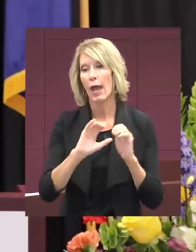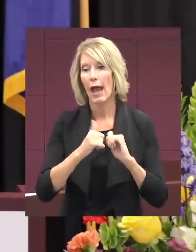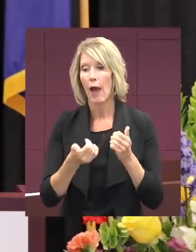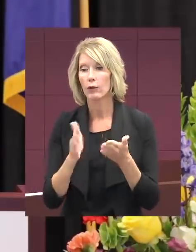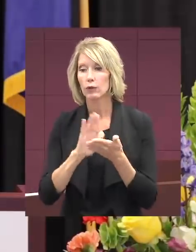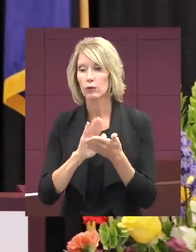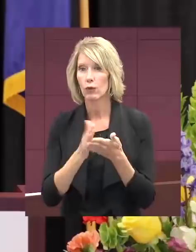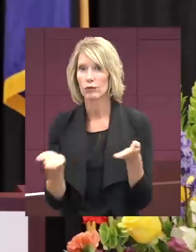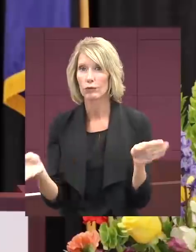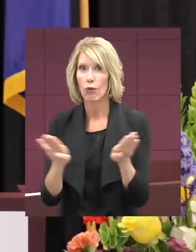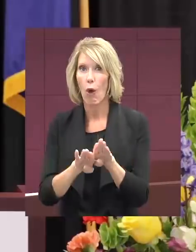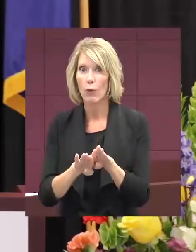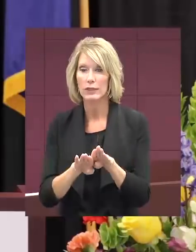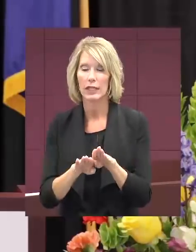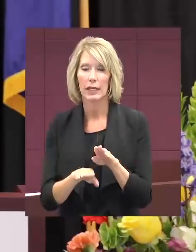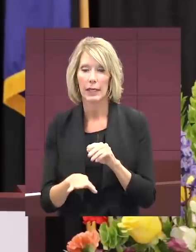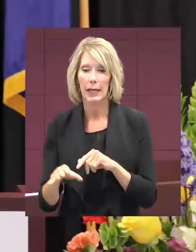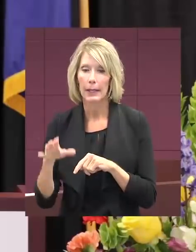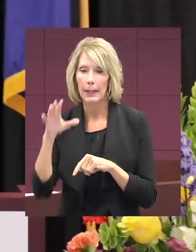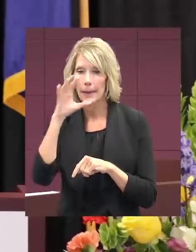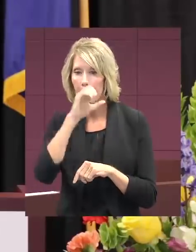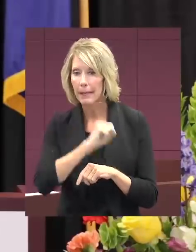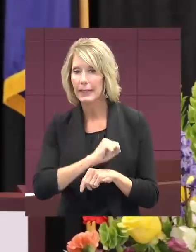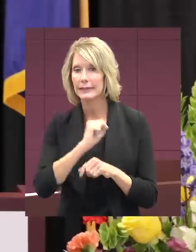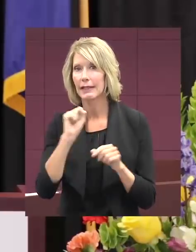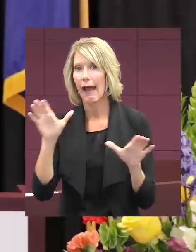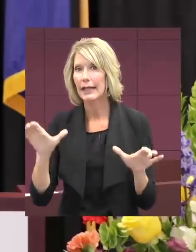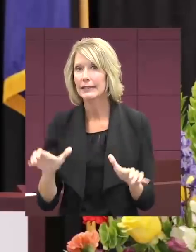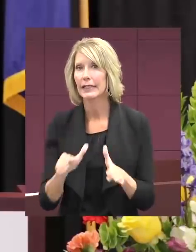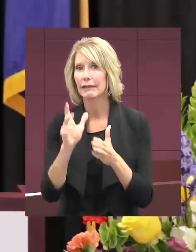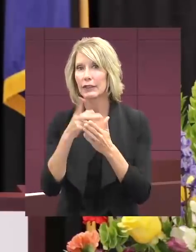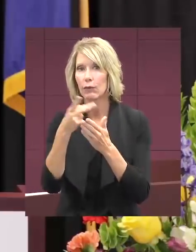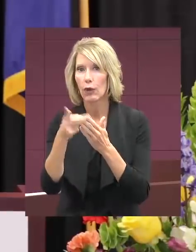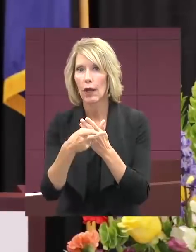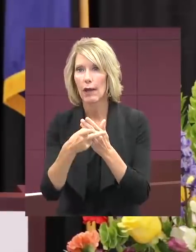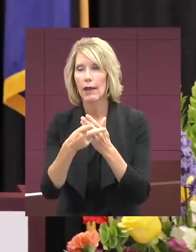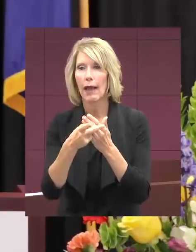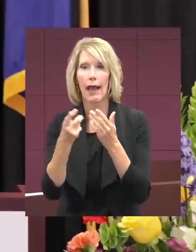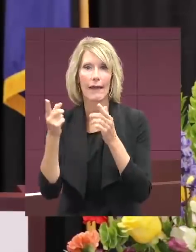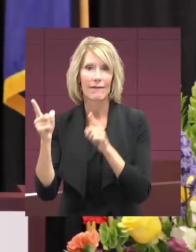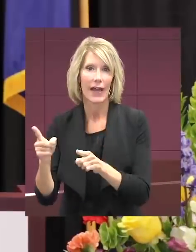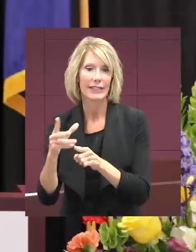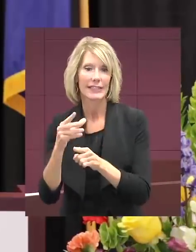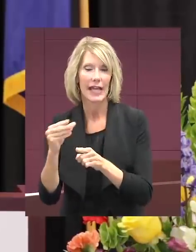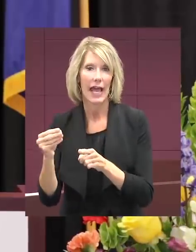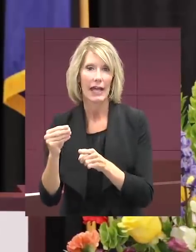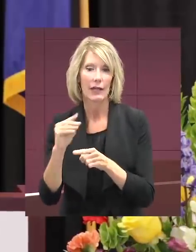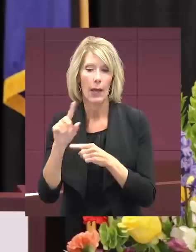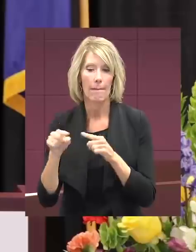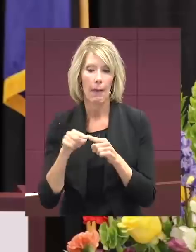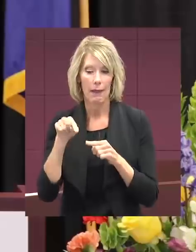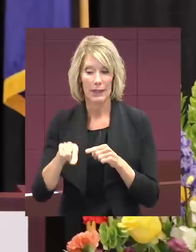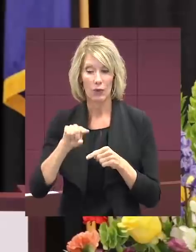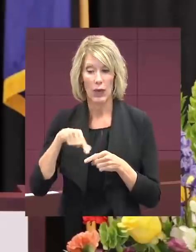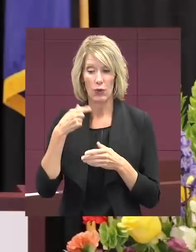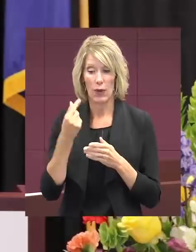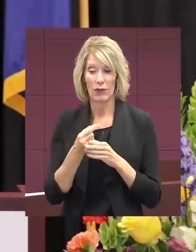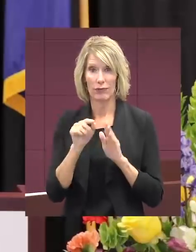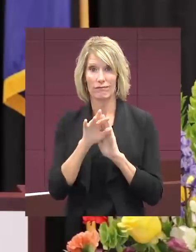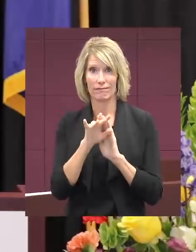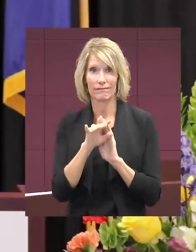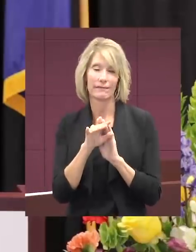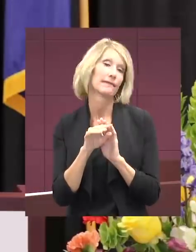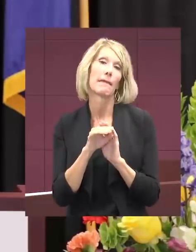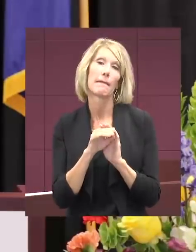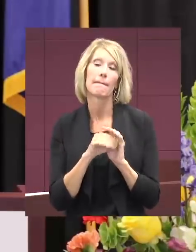closed. You missed various programs, activities, events, and even about this graduation. But